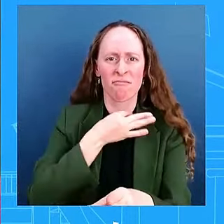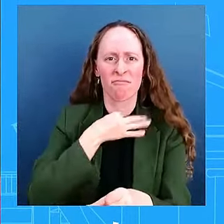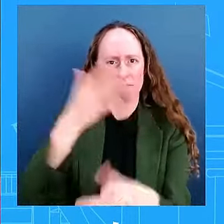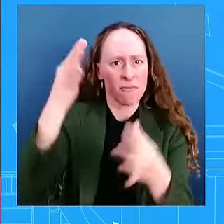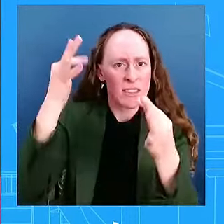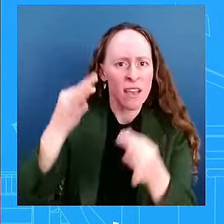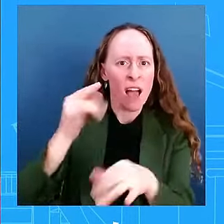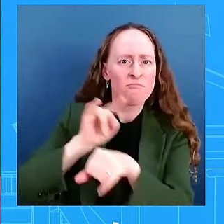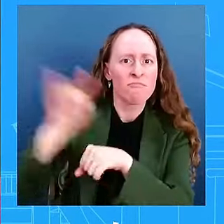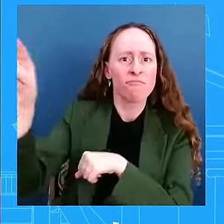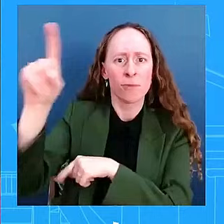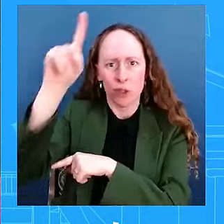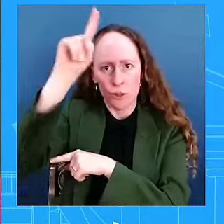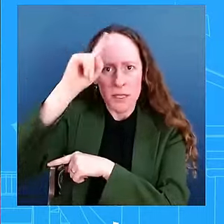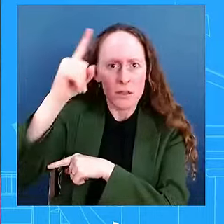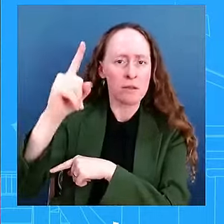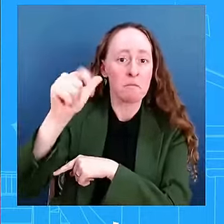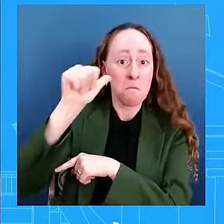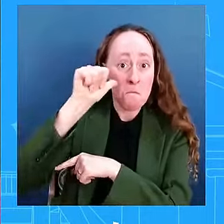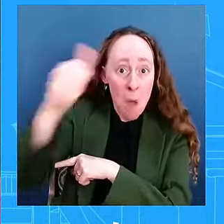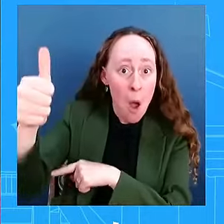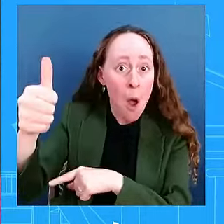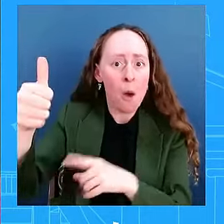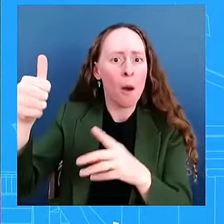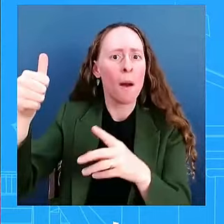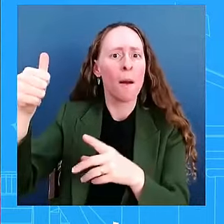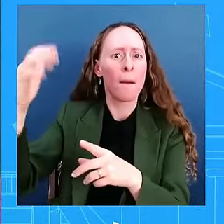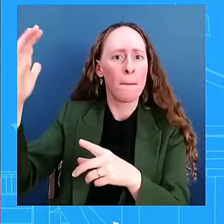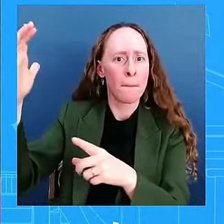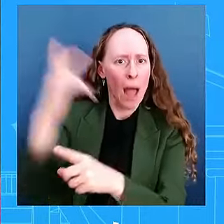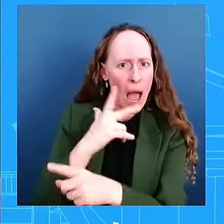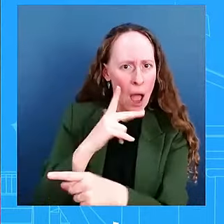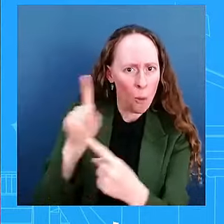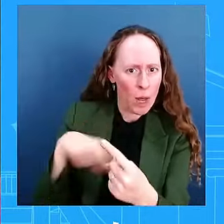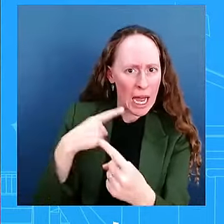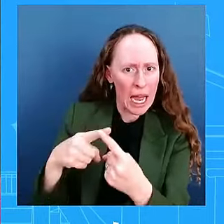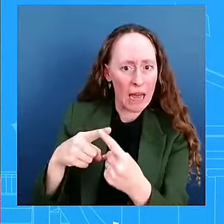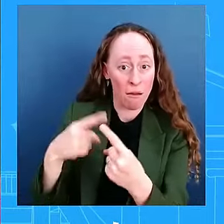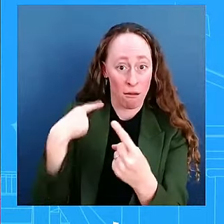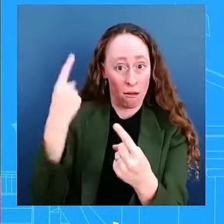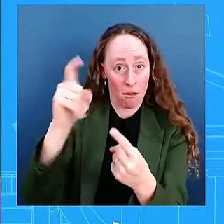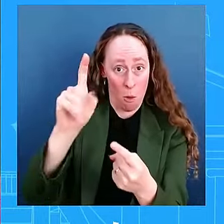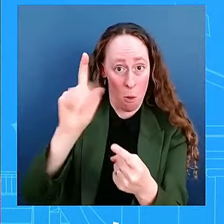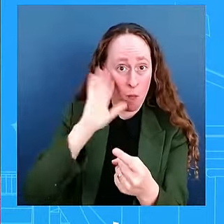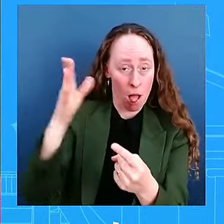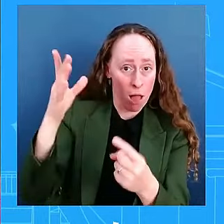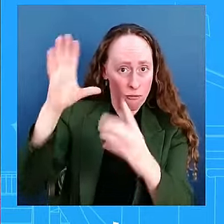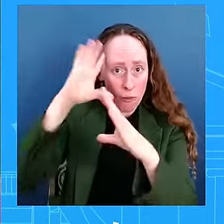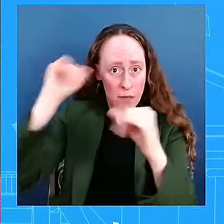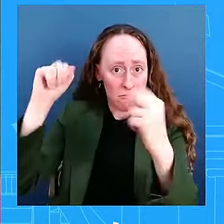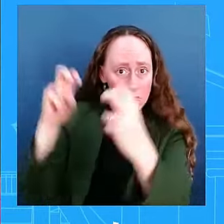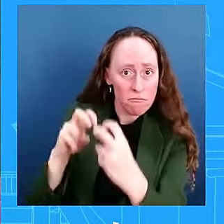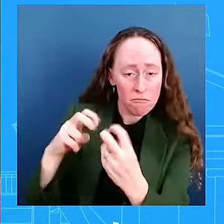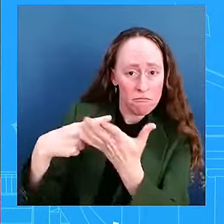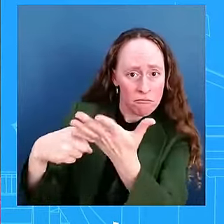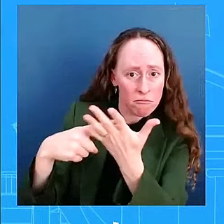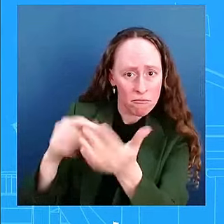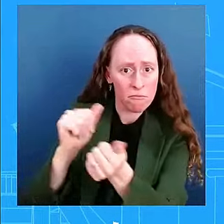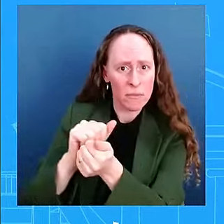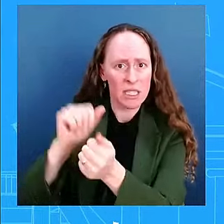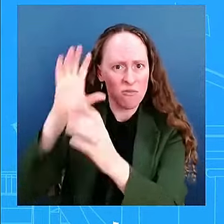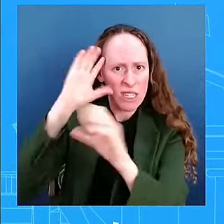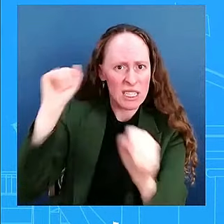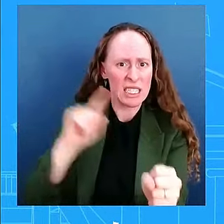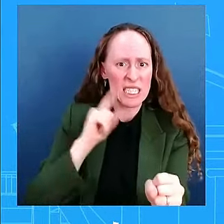President Zelensky today, does that obviate the need for them to meet while he's in Europe? Well,